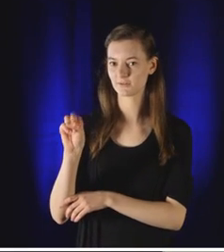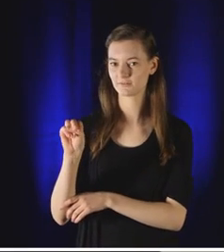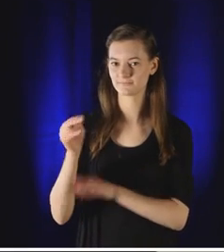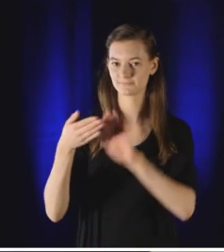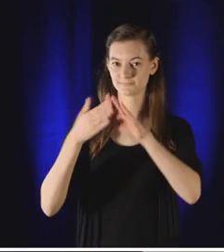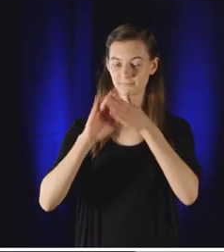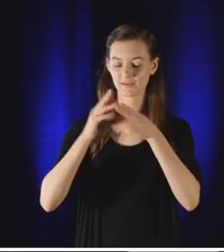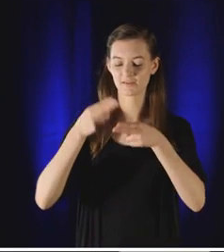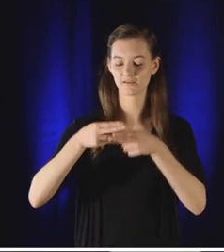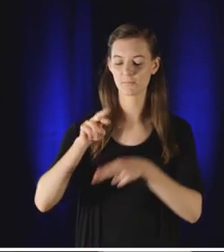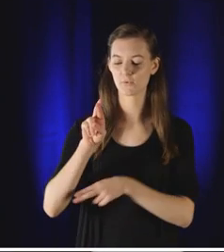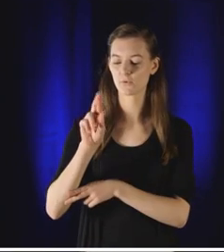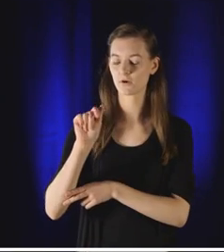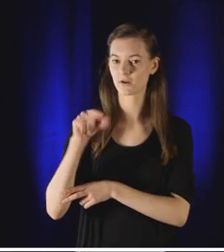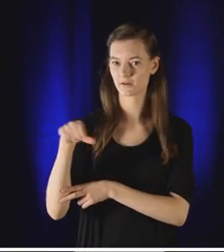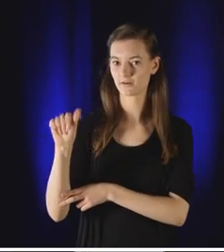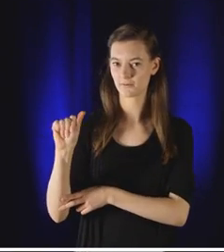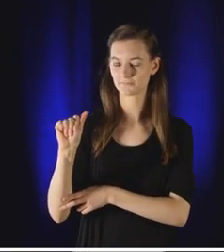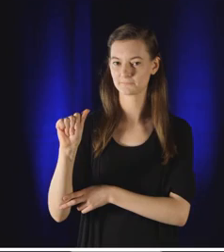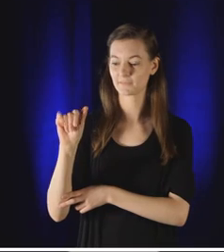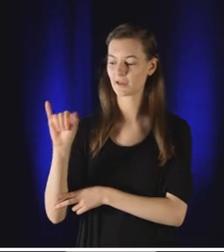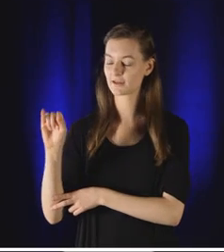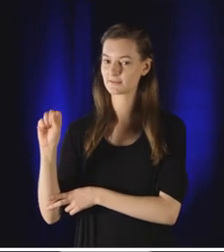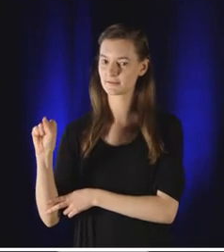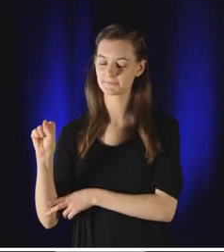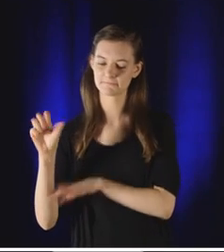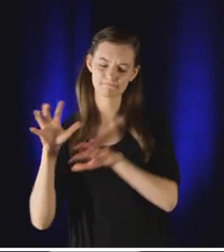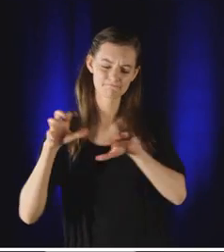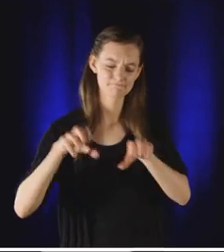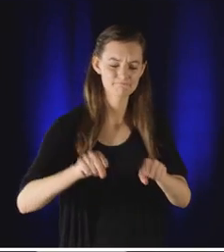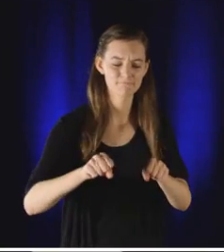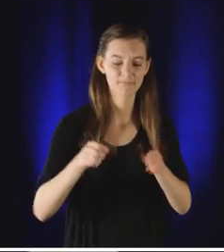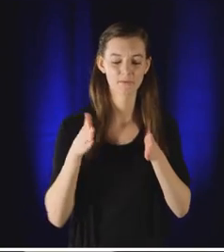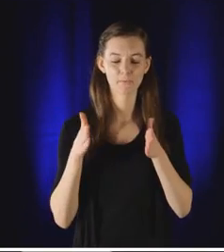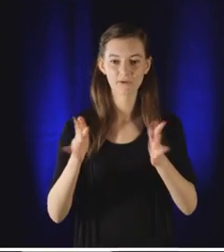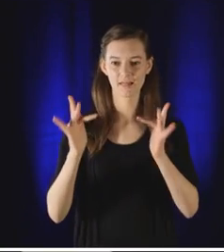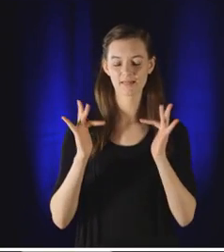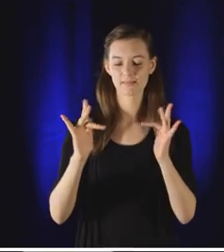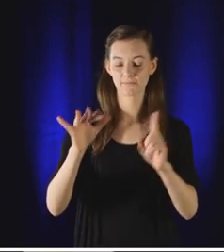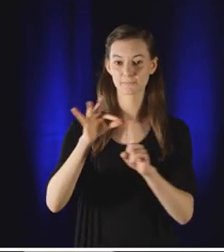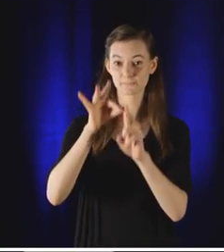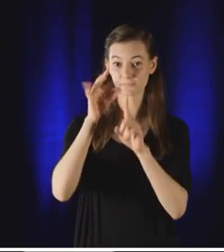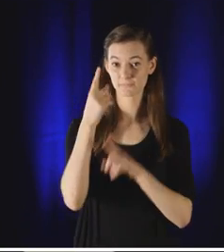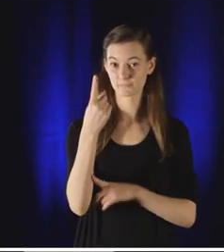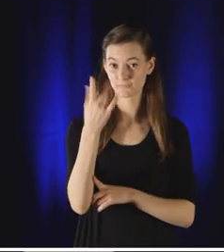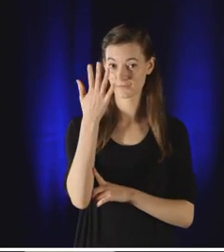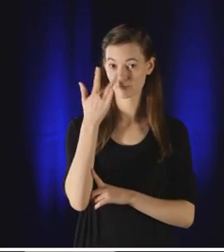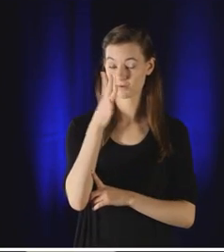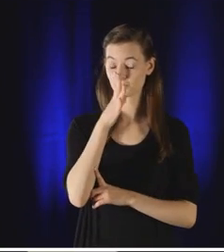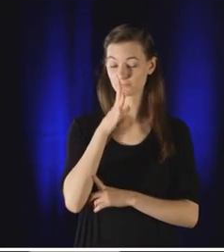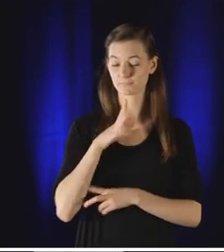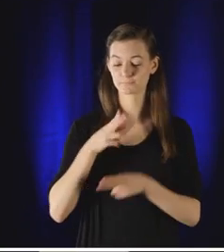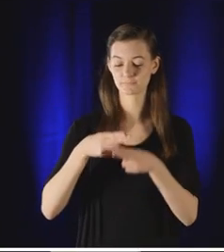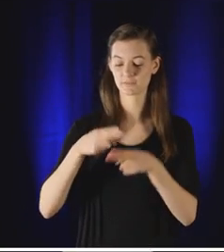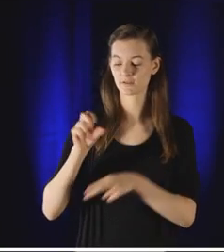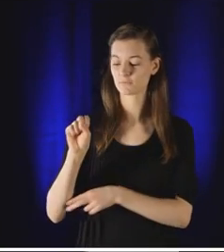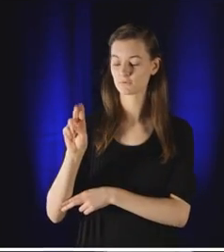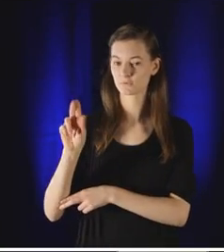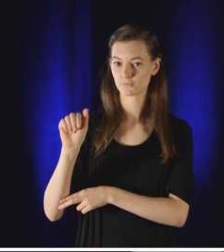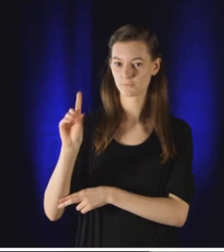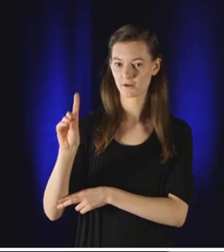On the day that ISIS captured the Syrian city of Raqqa, the streets were empty, except for one.